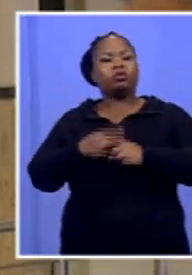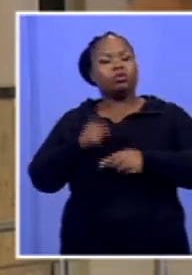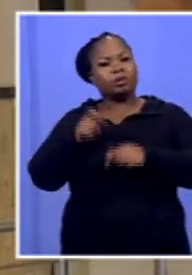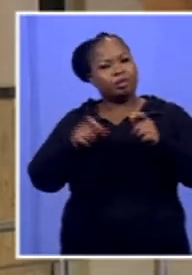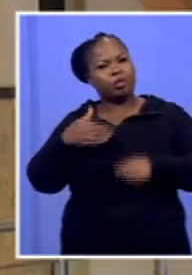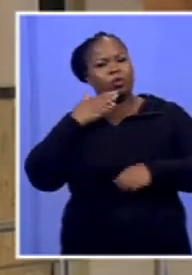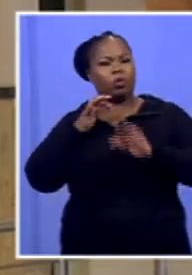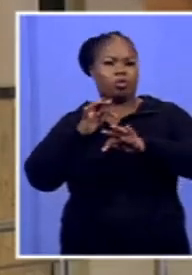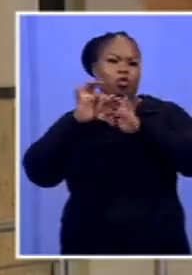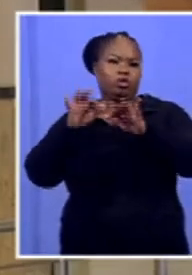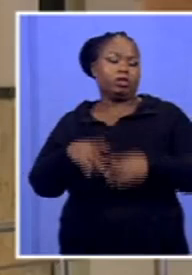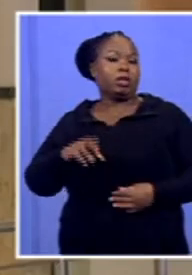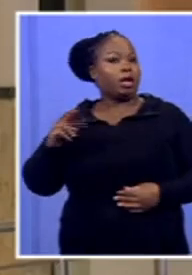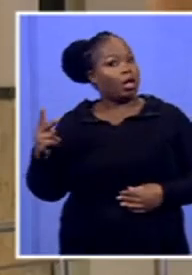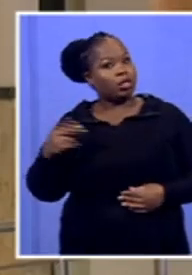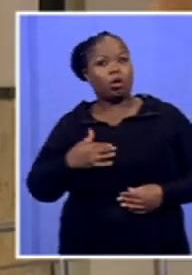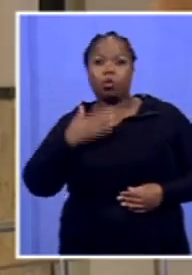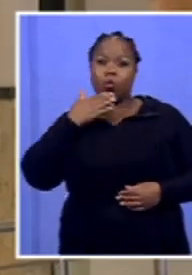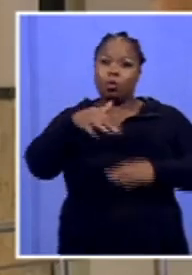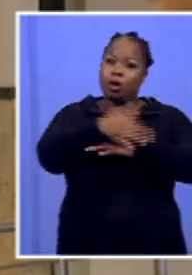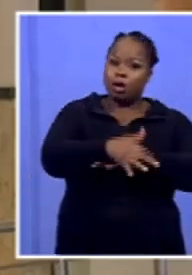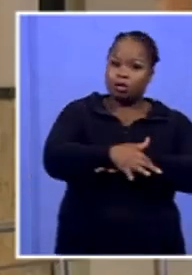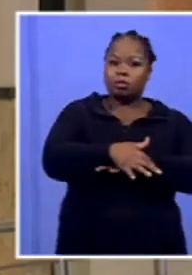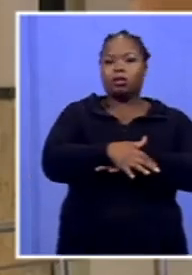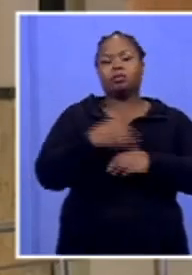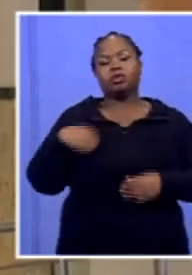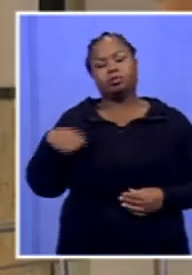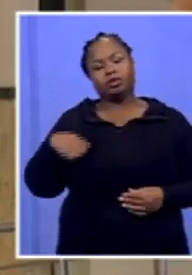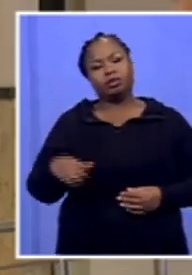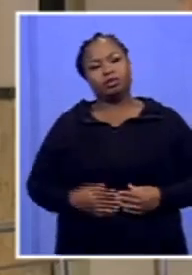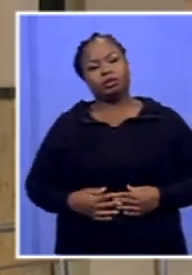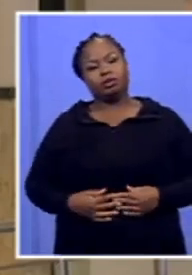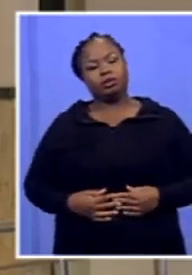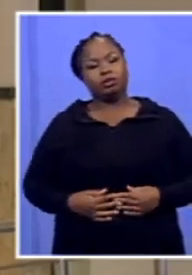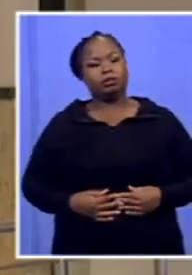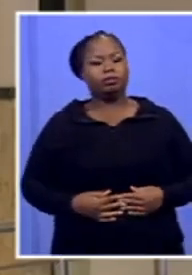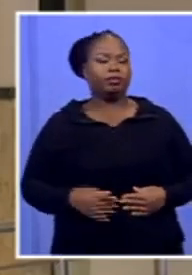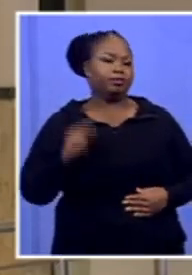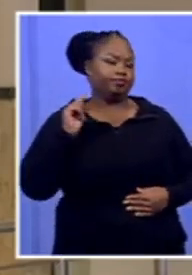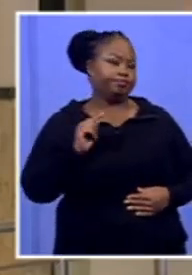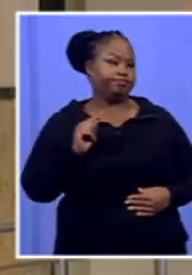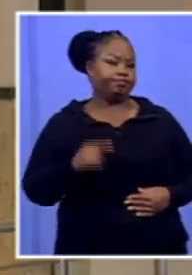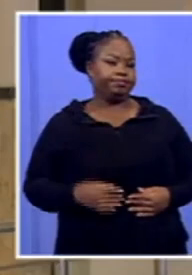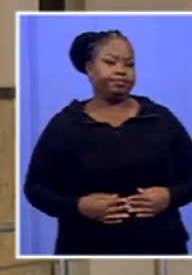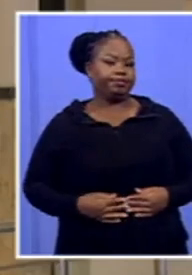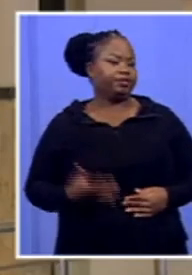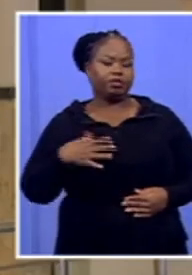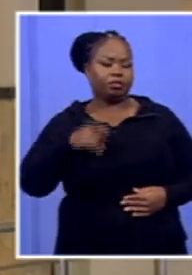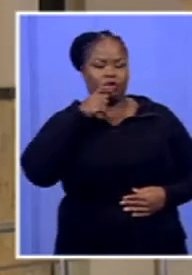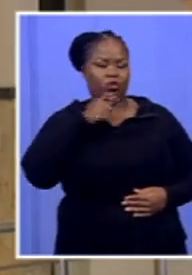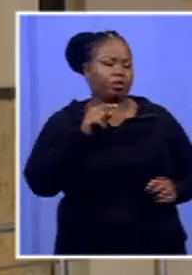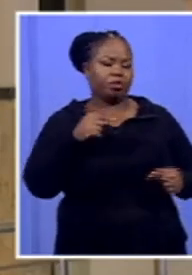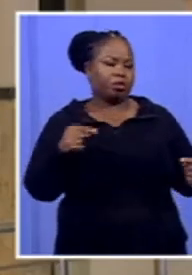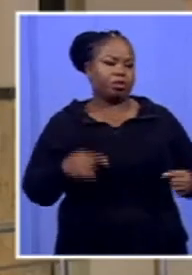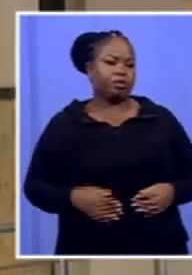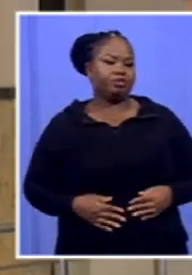are protesting, and some of them which were protesting outside their municipal boundaries? No, that's why I don't want to comment so